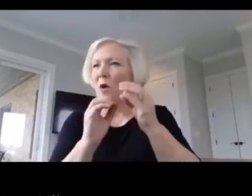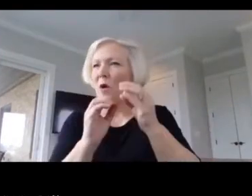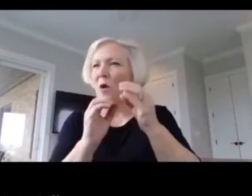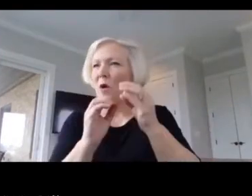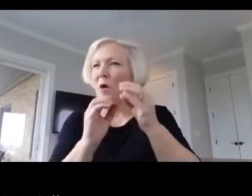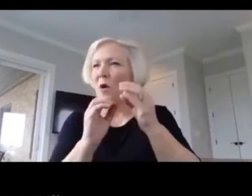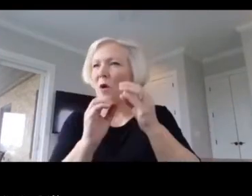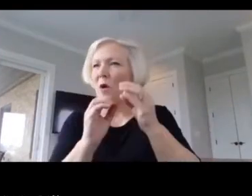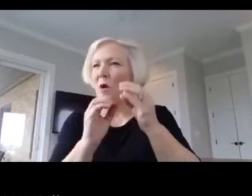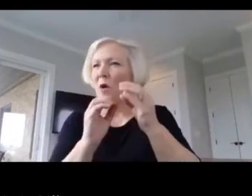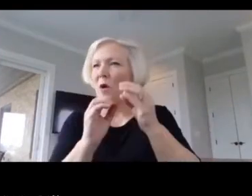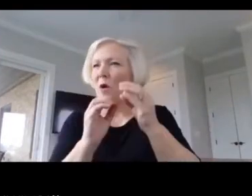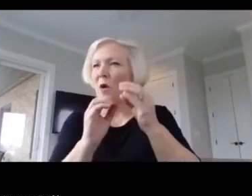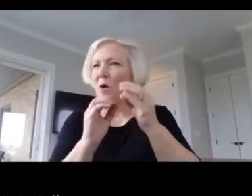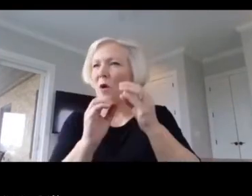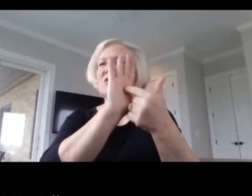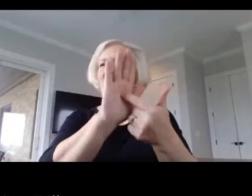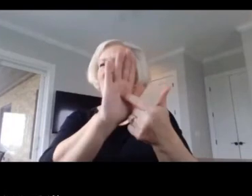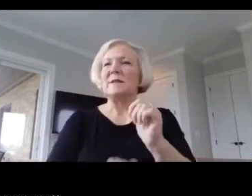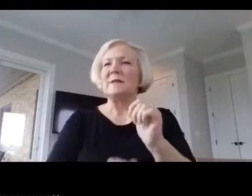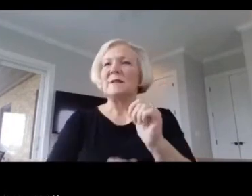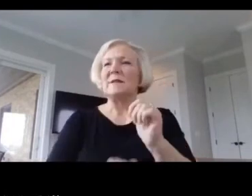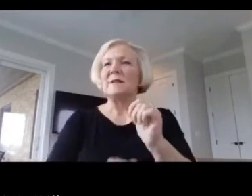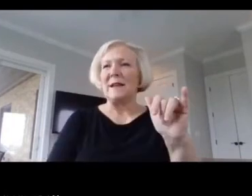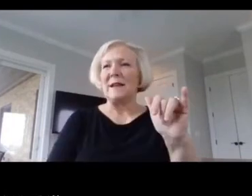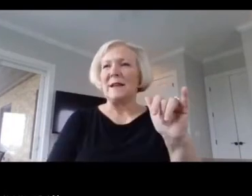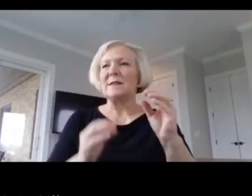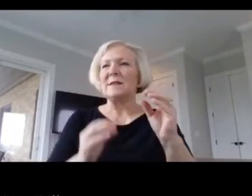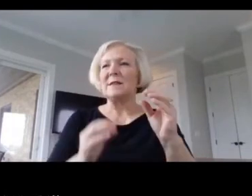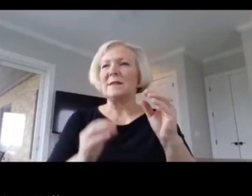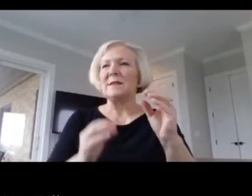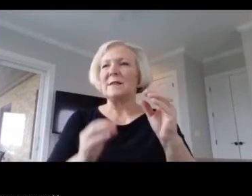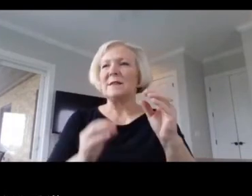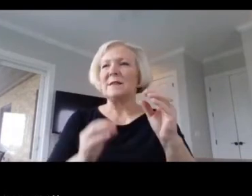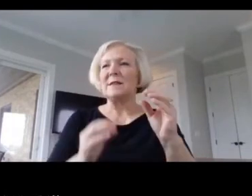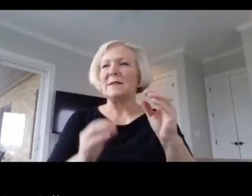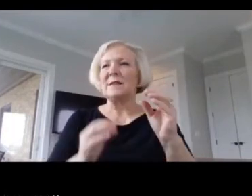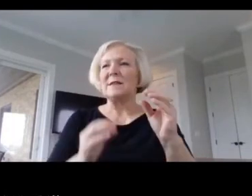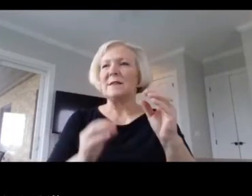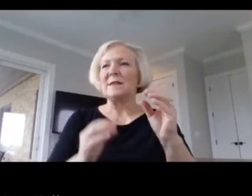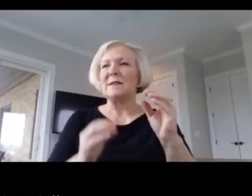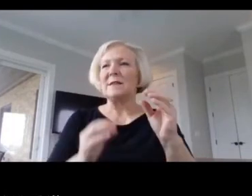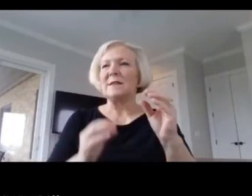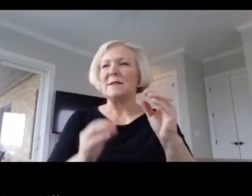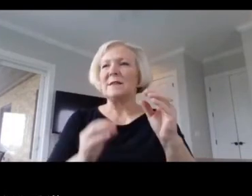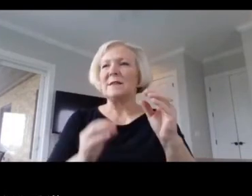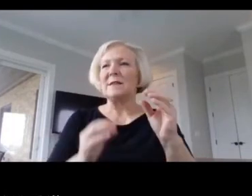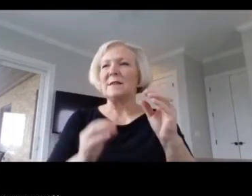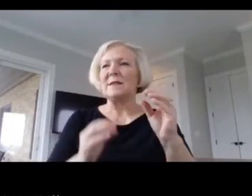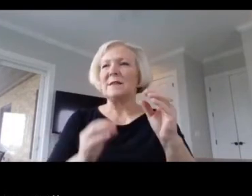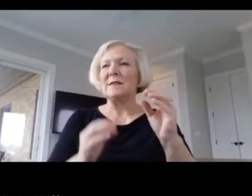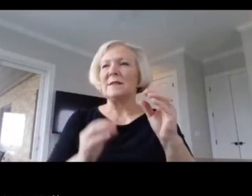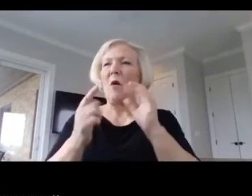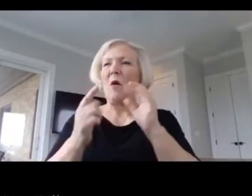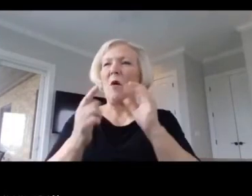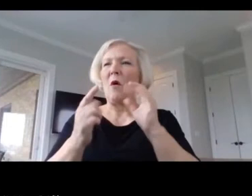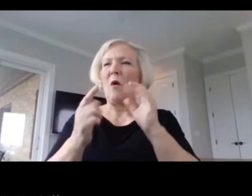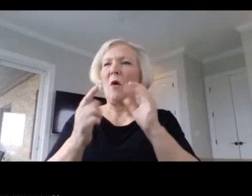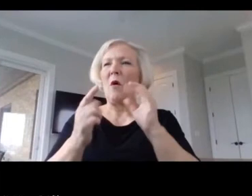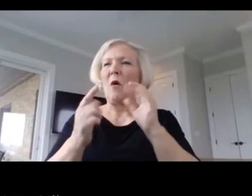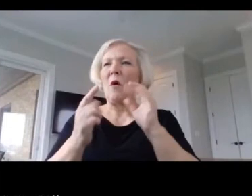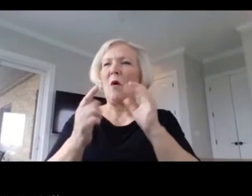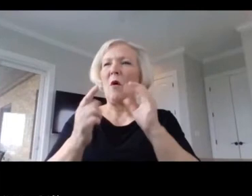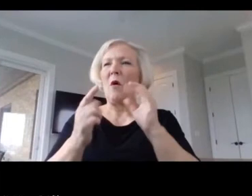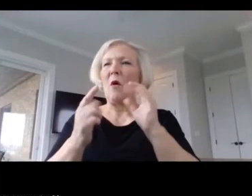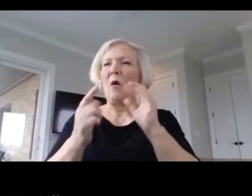is not only moving forward towards an education system that works for all of our families. It means that we're also doing it in the midst